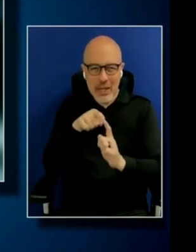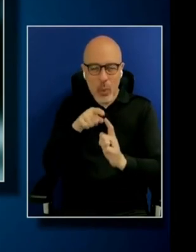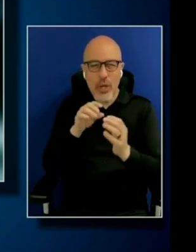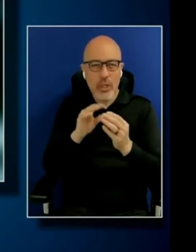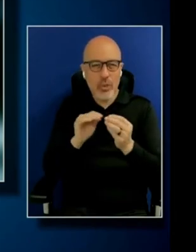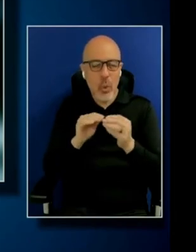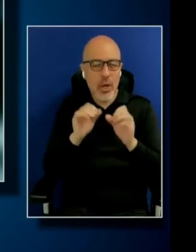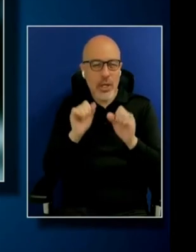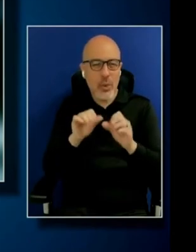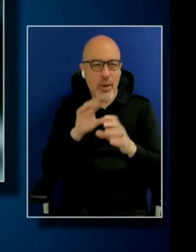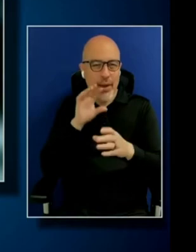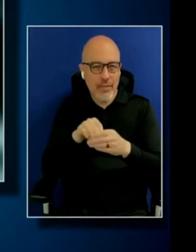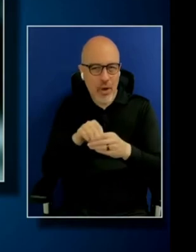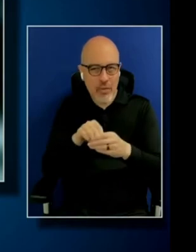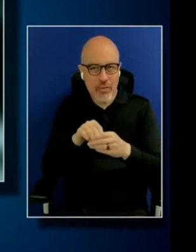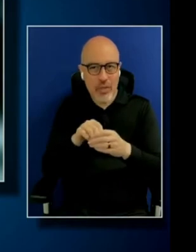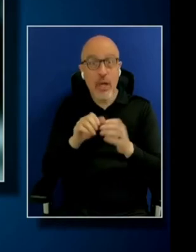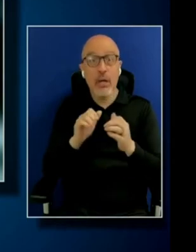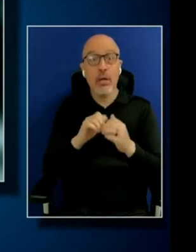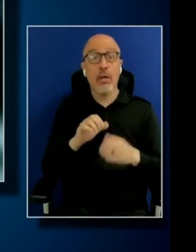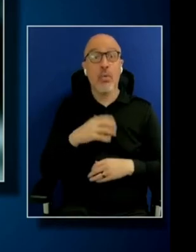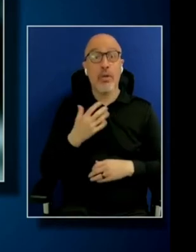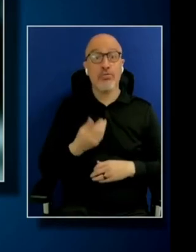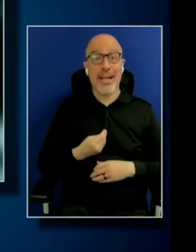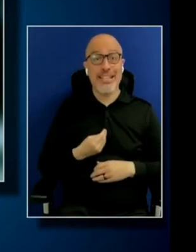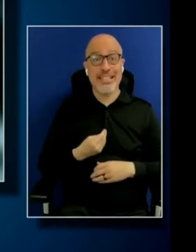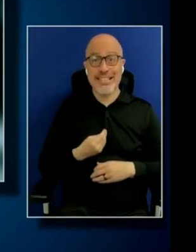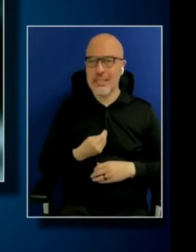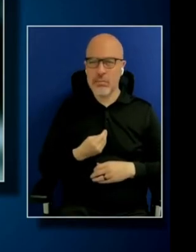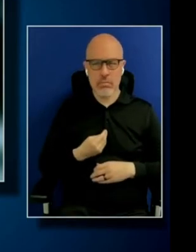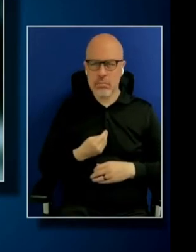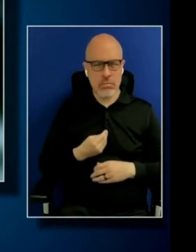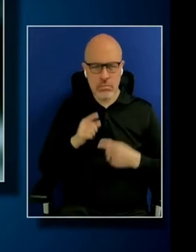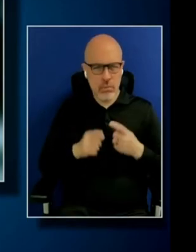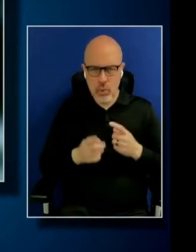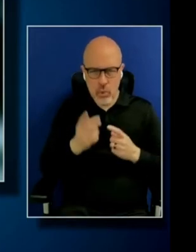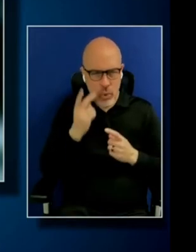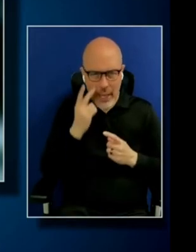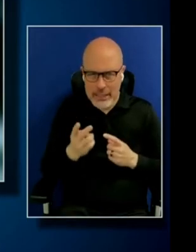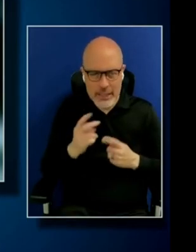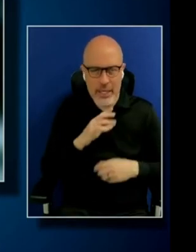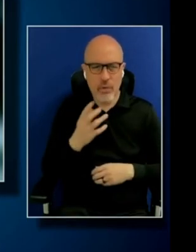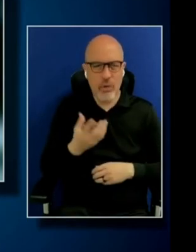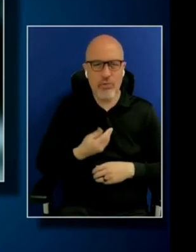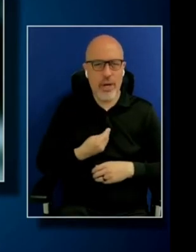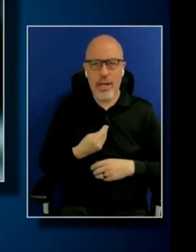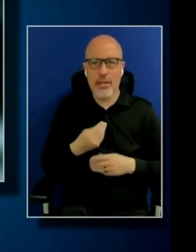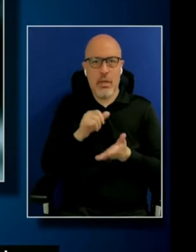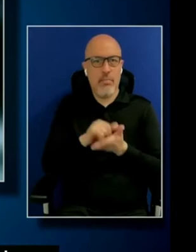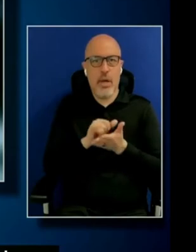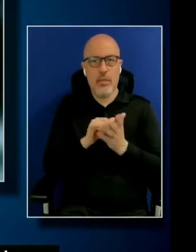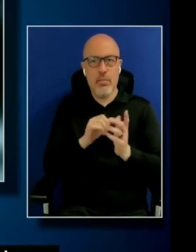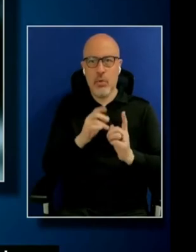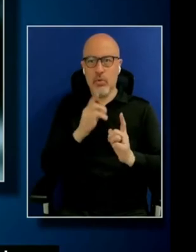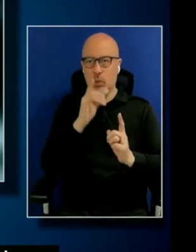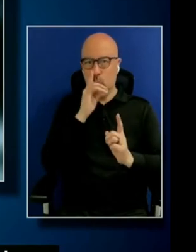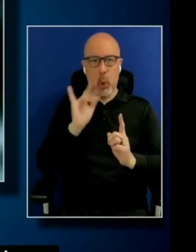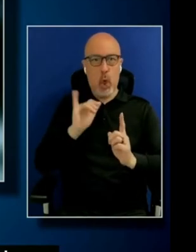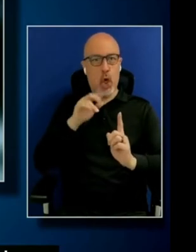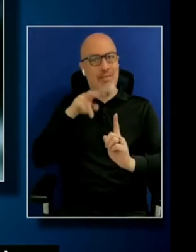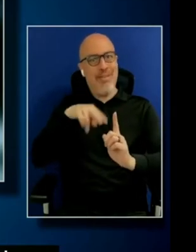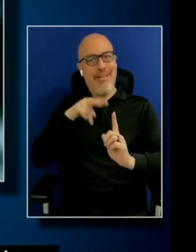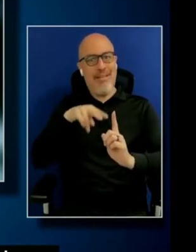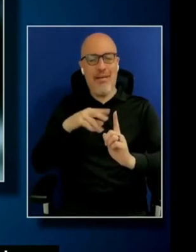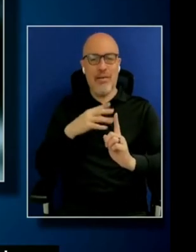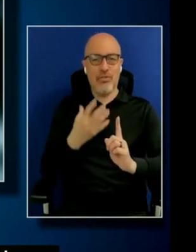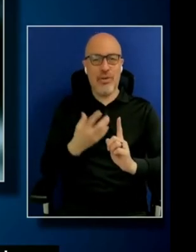especially with, like, trans characters, you can't see if someone is trans. There's not one way to look trans. And so kind of